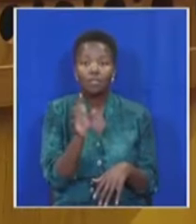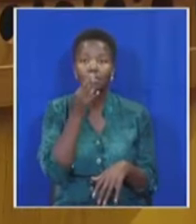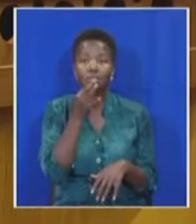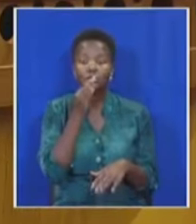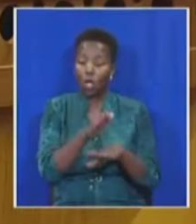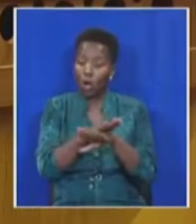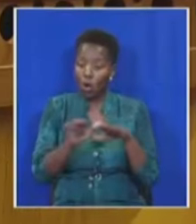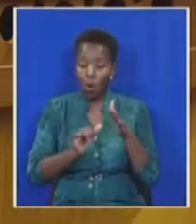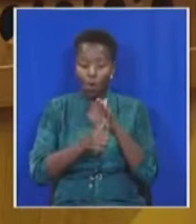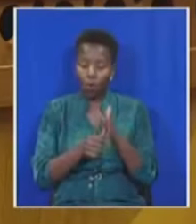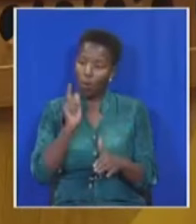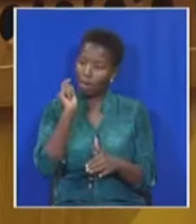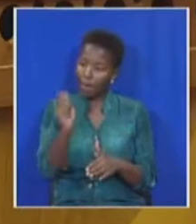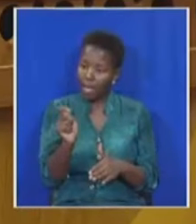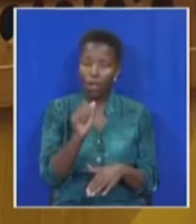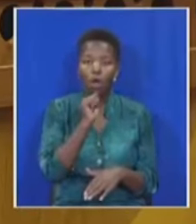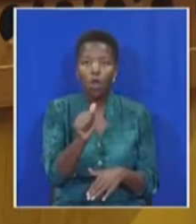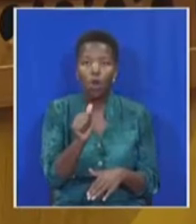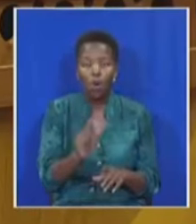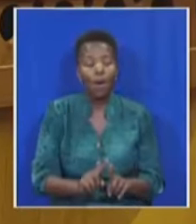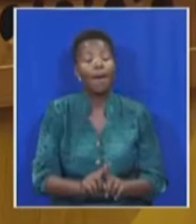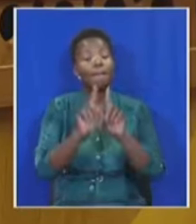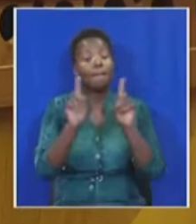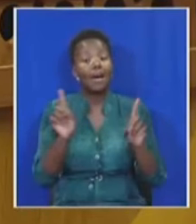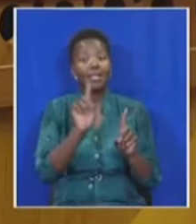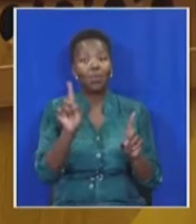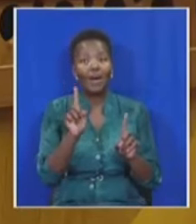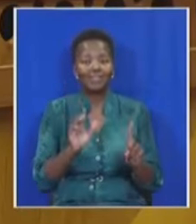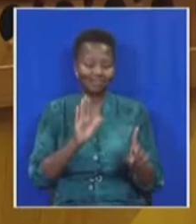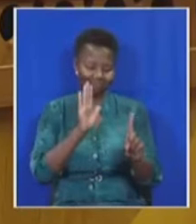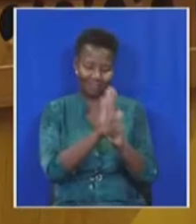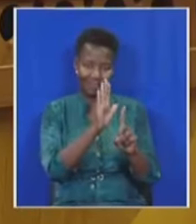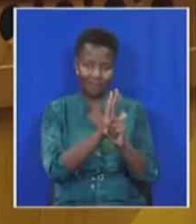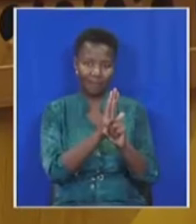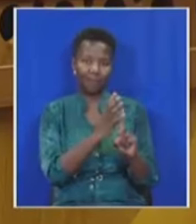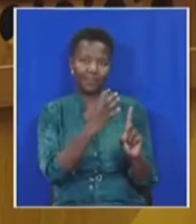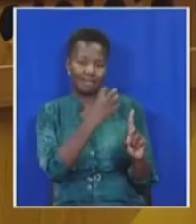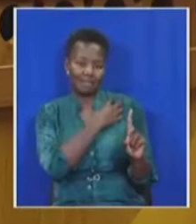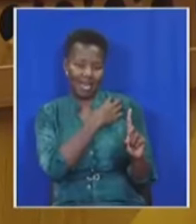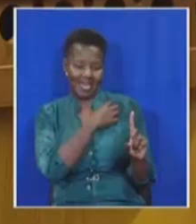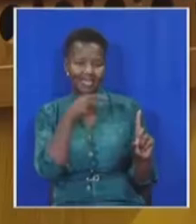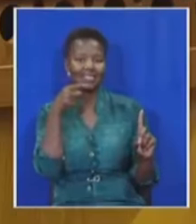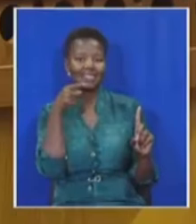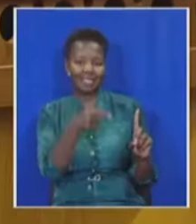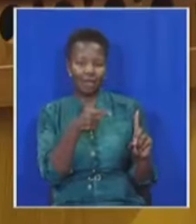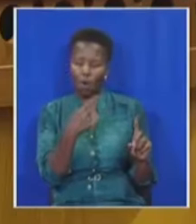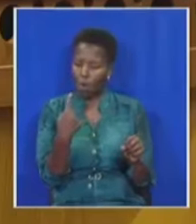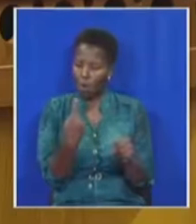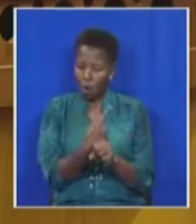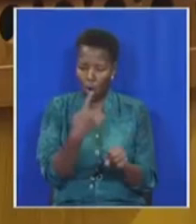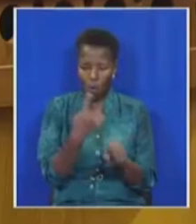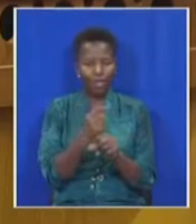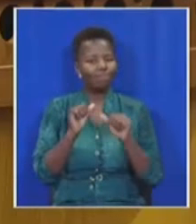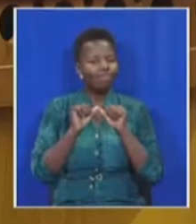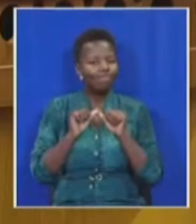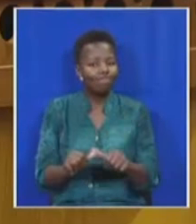grants will be paid or not but the issue is the minister hellbent on continuing an illegal and